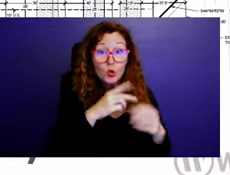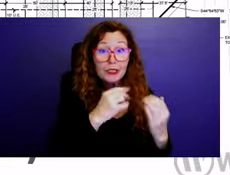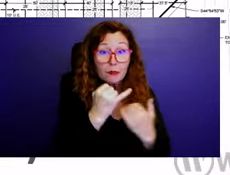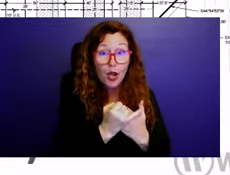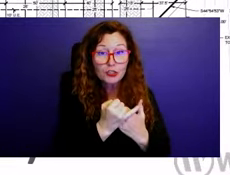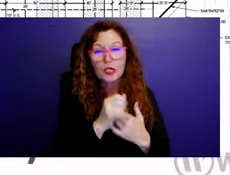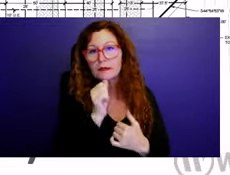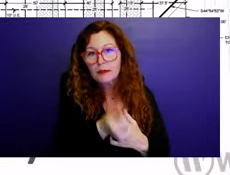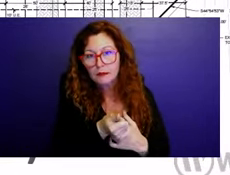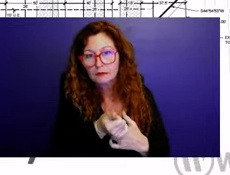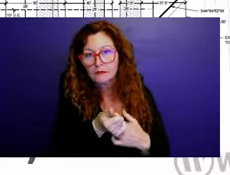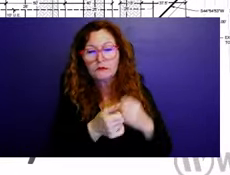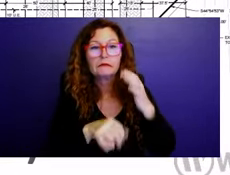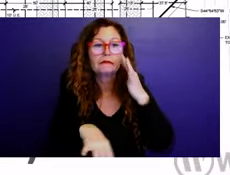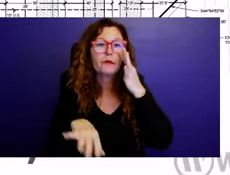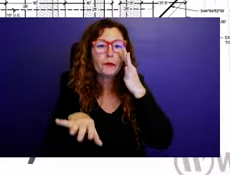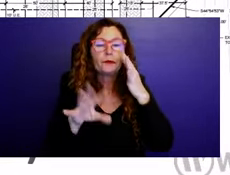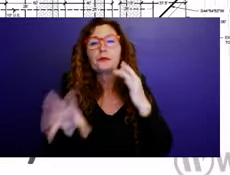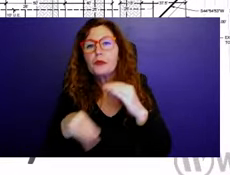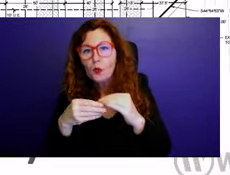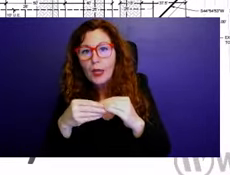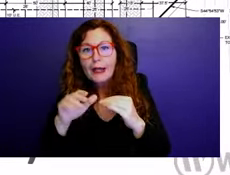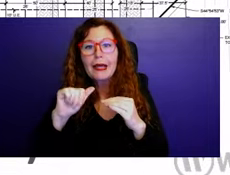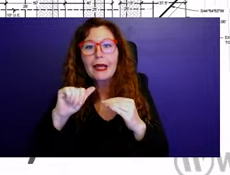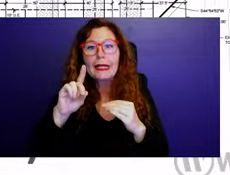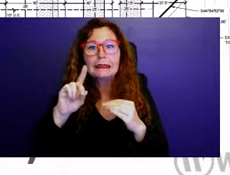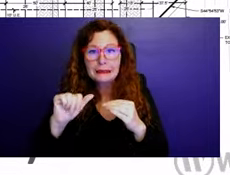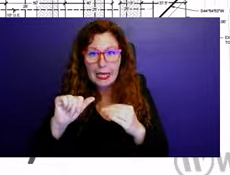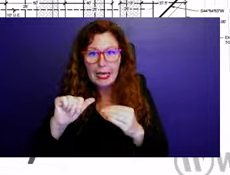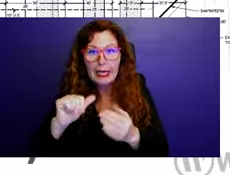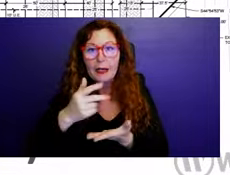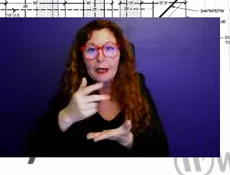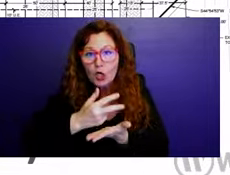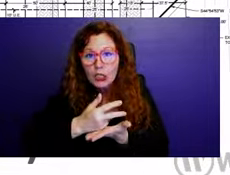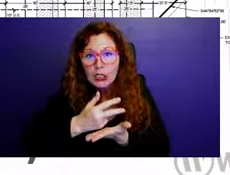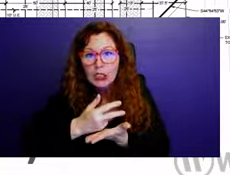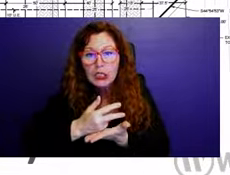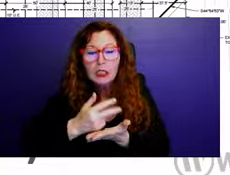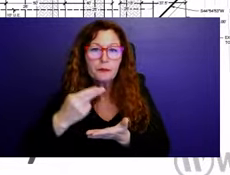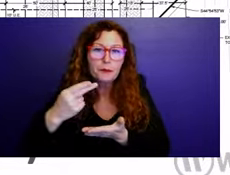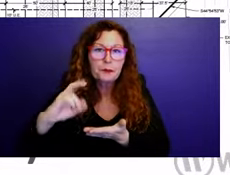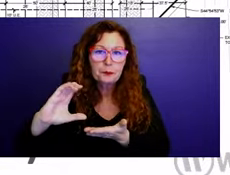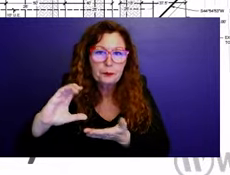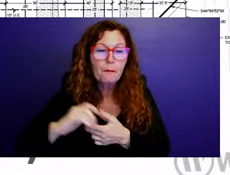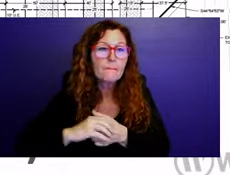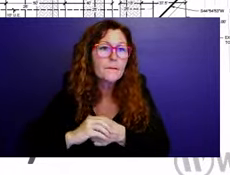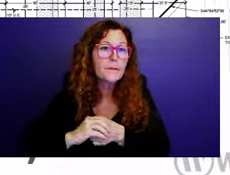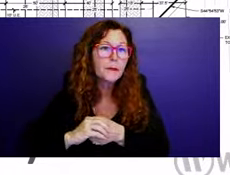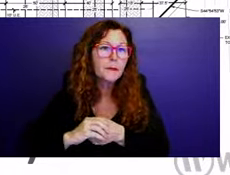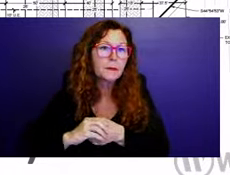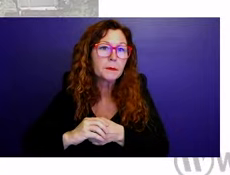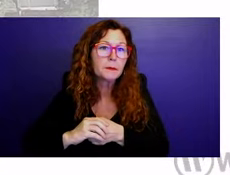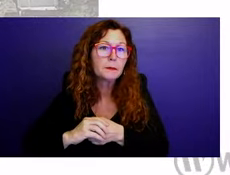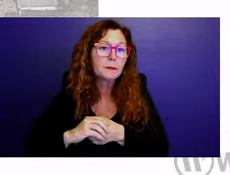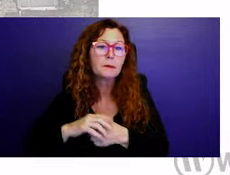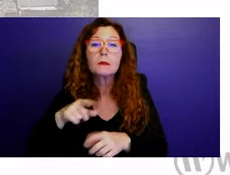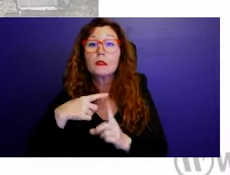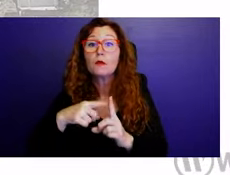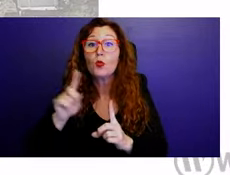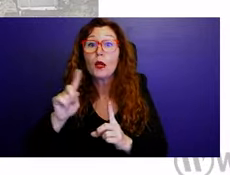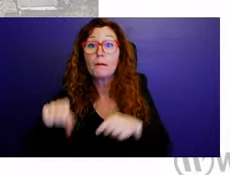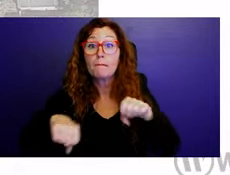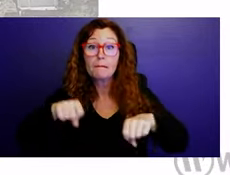accessible parking space at the pocket park. And then we added a shaded cover to the bike rack that is in the pocket park.